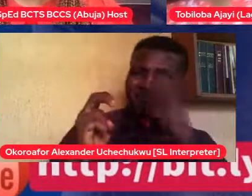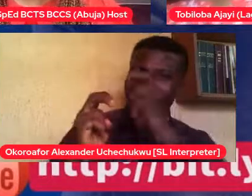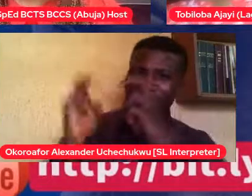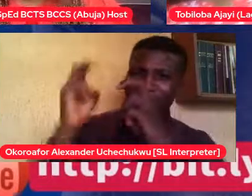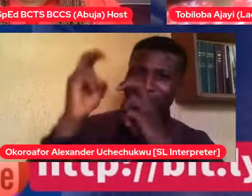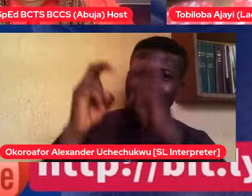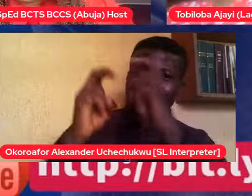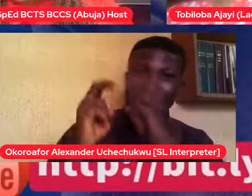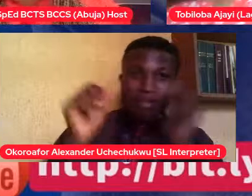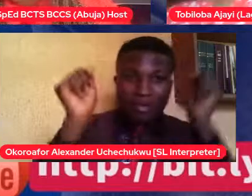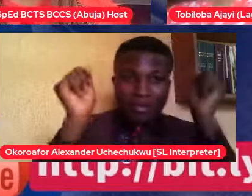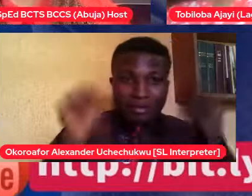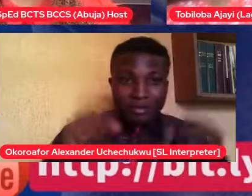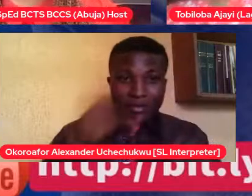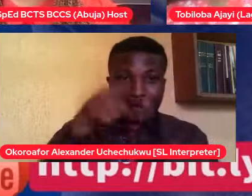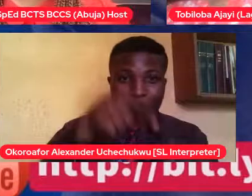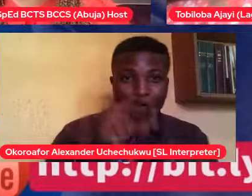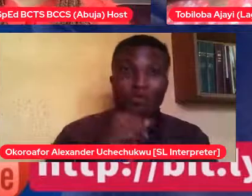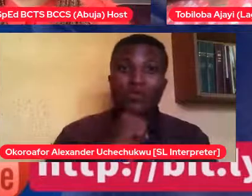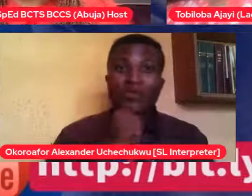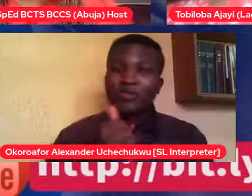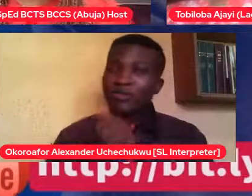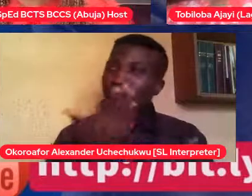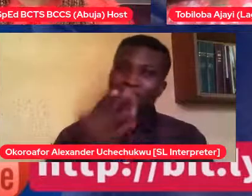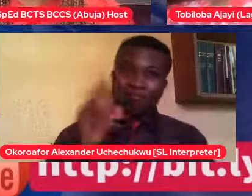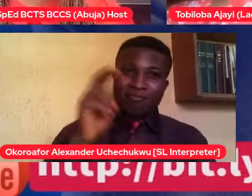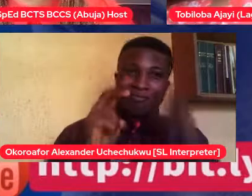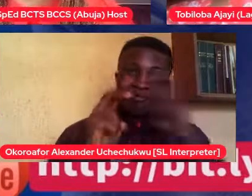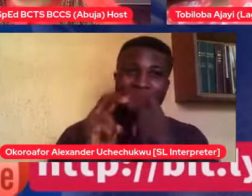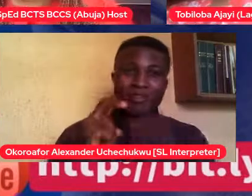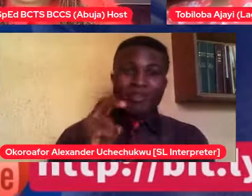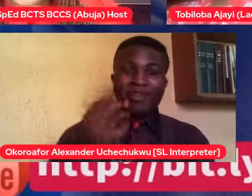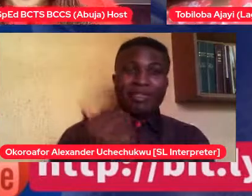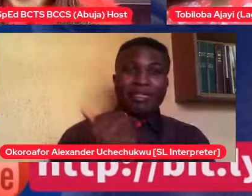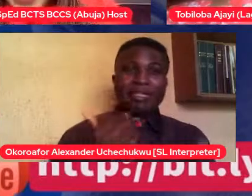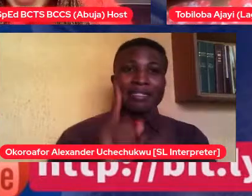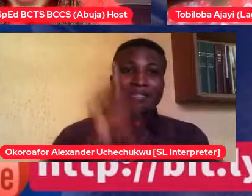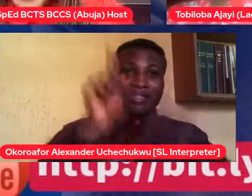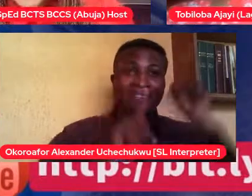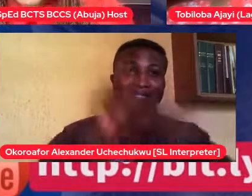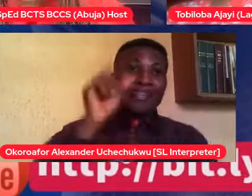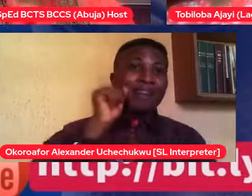Nudara tree? That if you climb, you fall. tried that one. So I won't know.